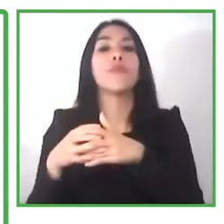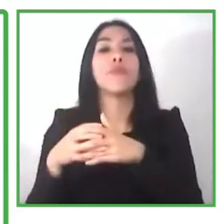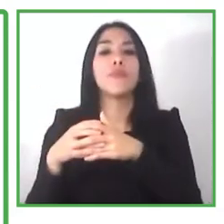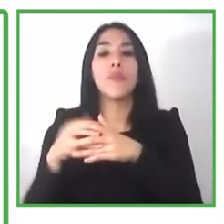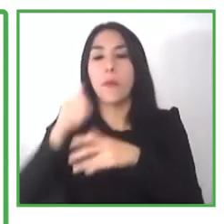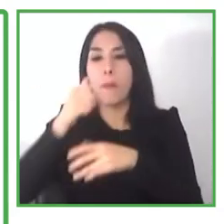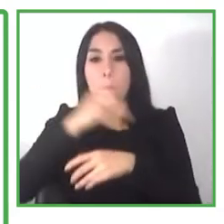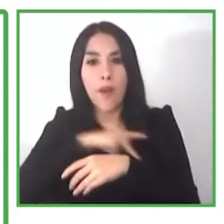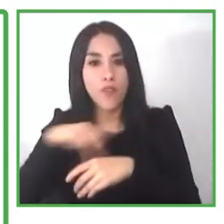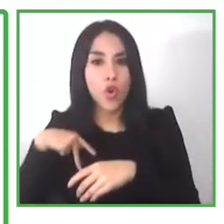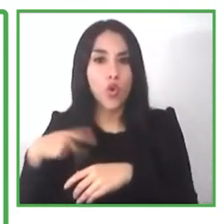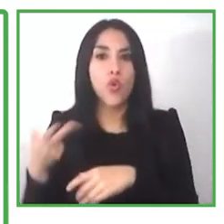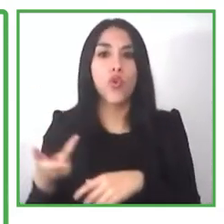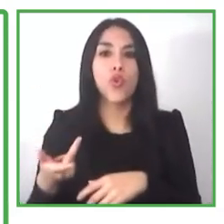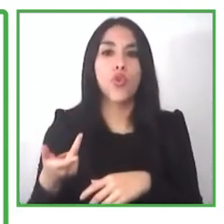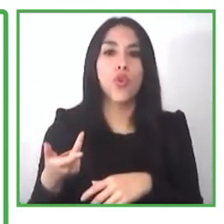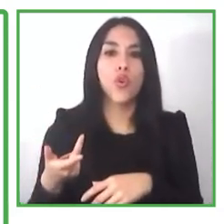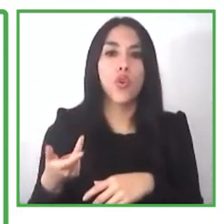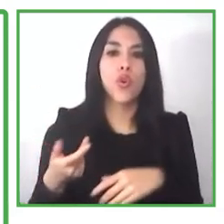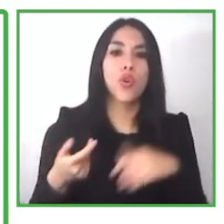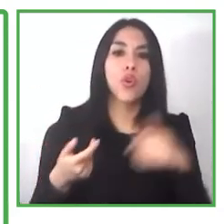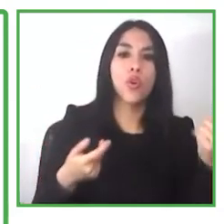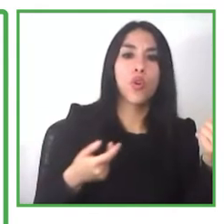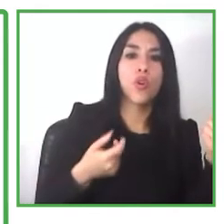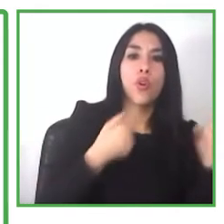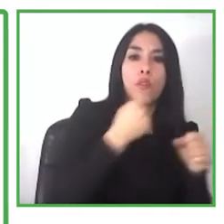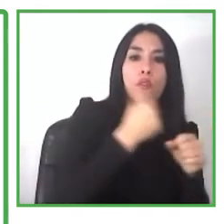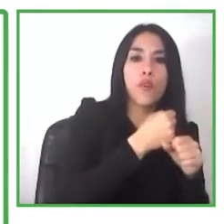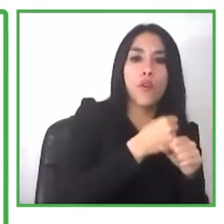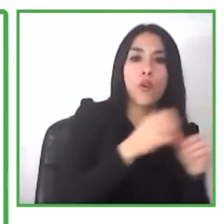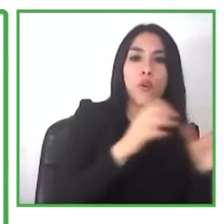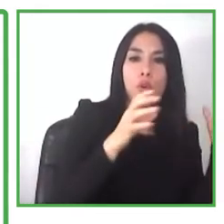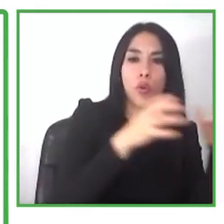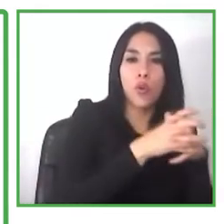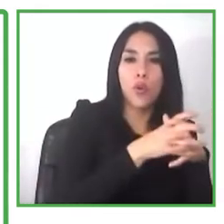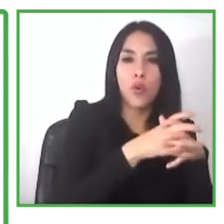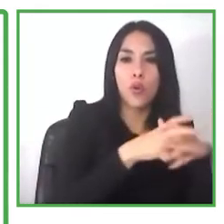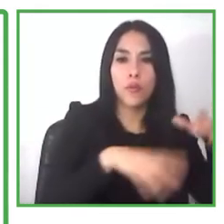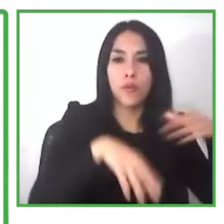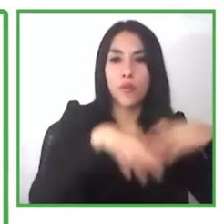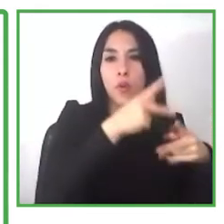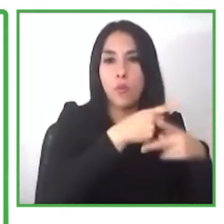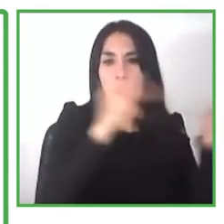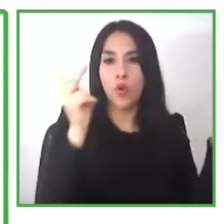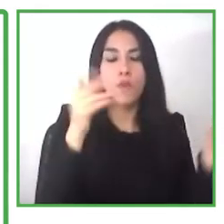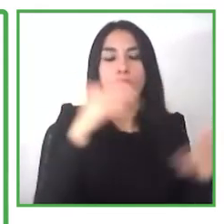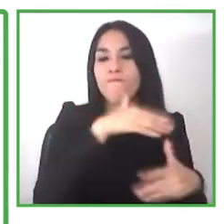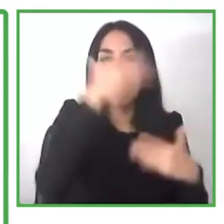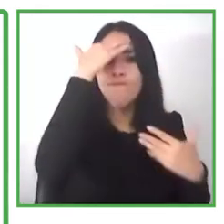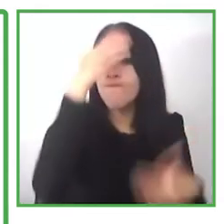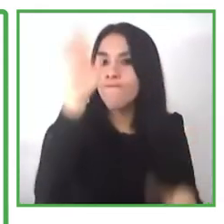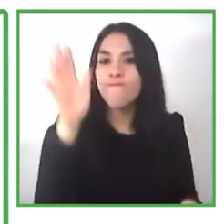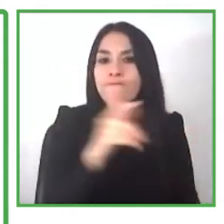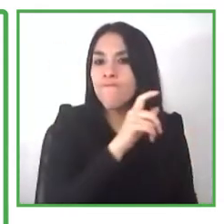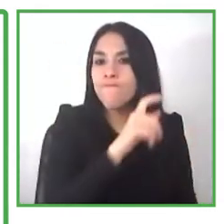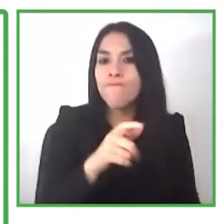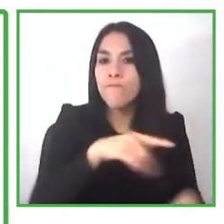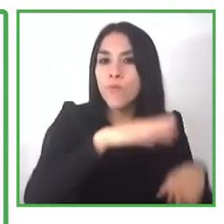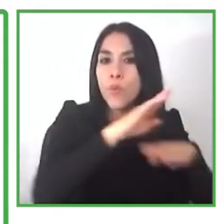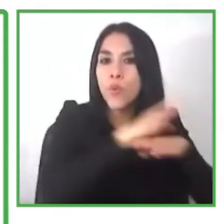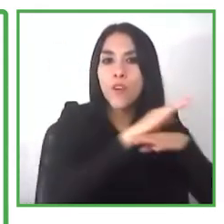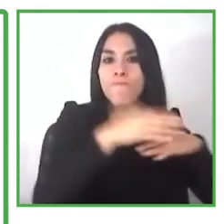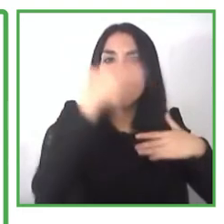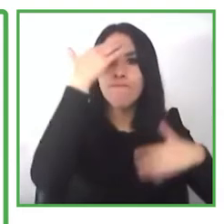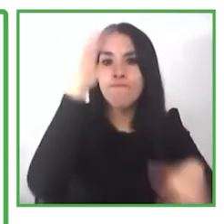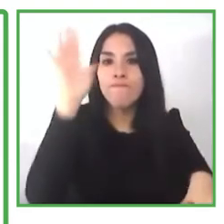and to bring them on board and and because uh government and the the public sector is so cash strapped they can't provide